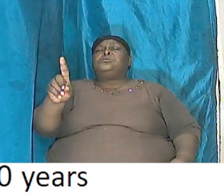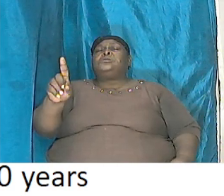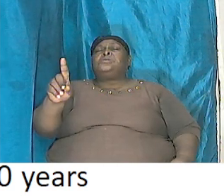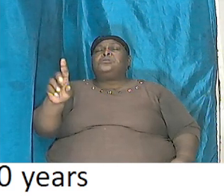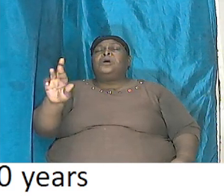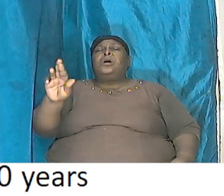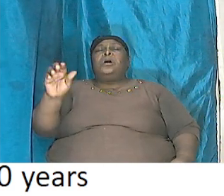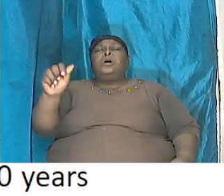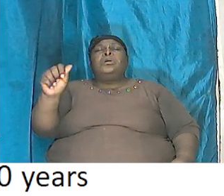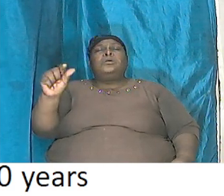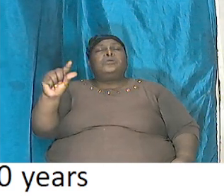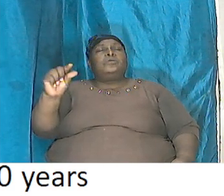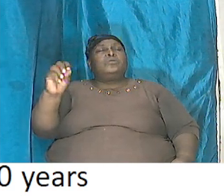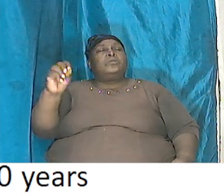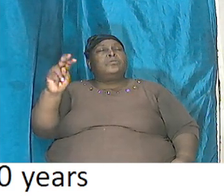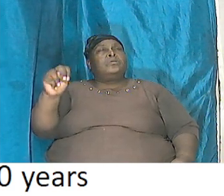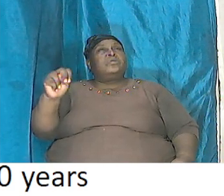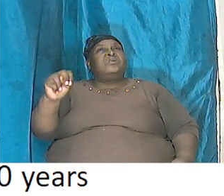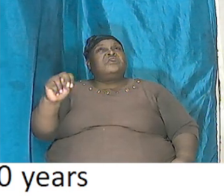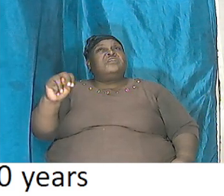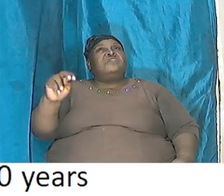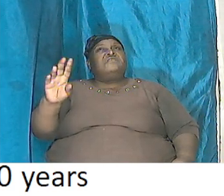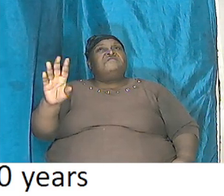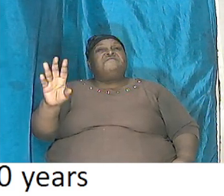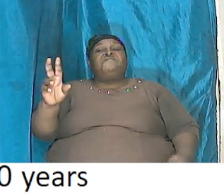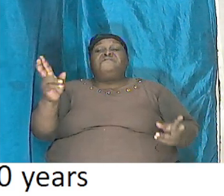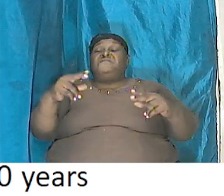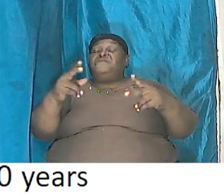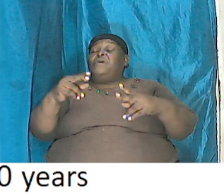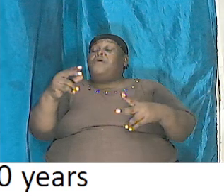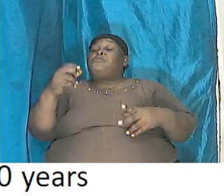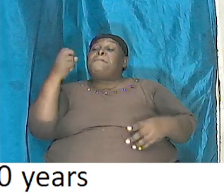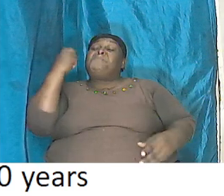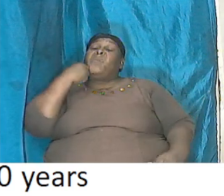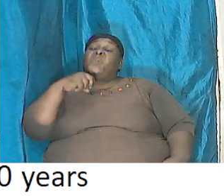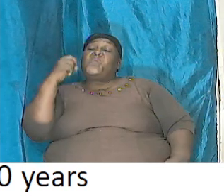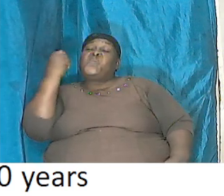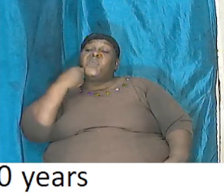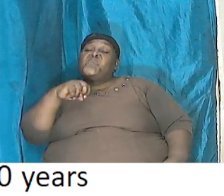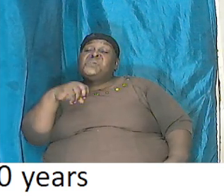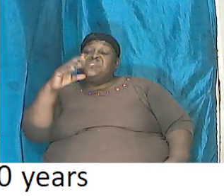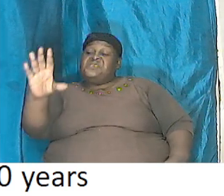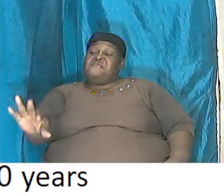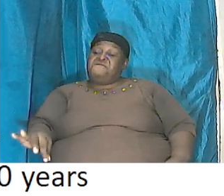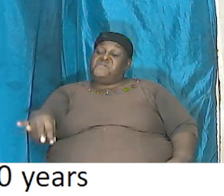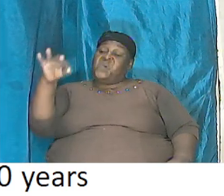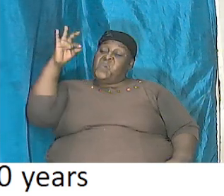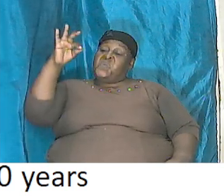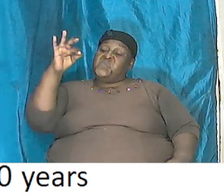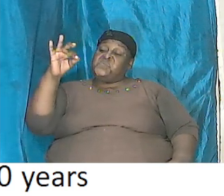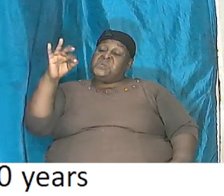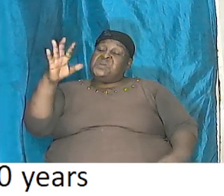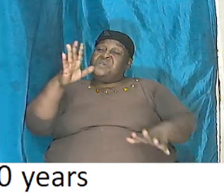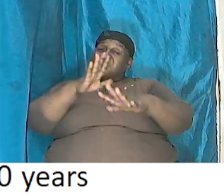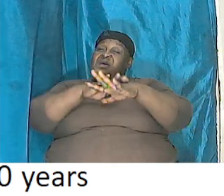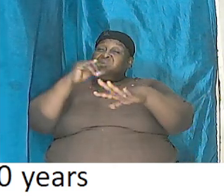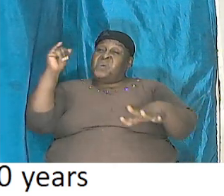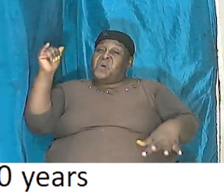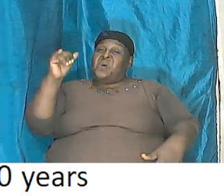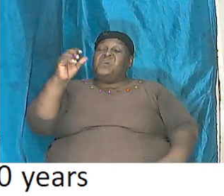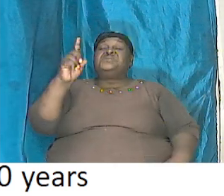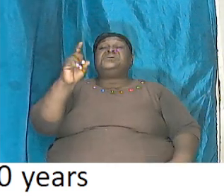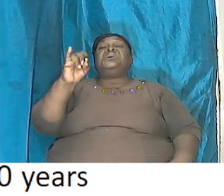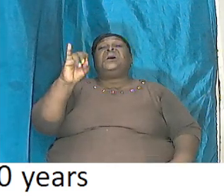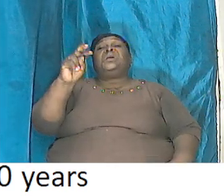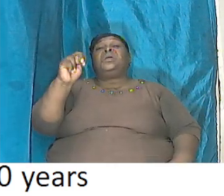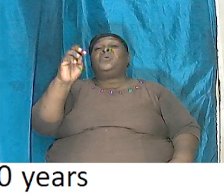not found any bones but the very bones that they have found that they have called dinosaurs brothers and sisters I submit to us that